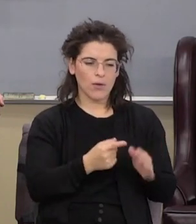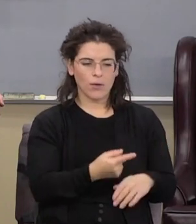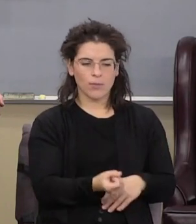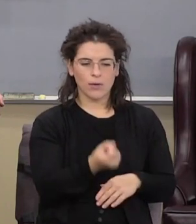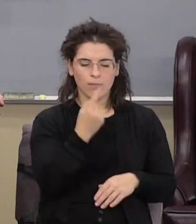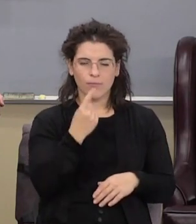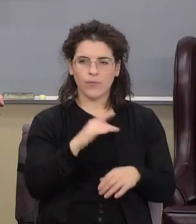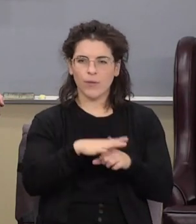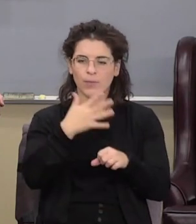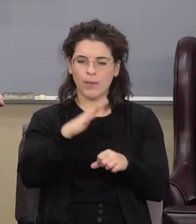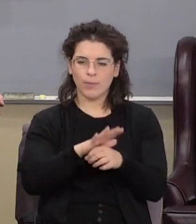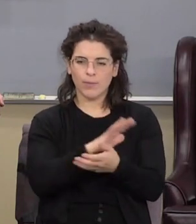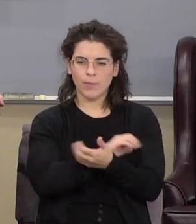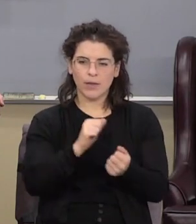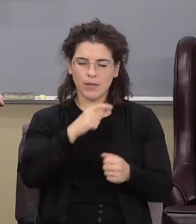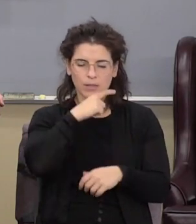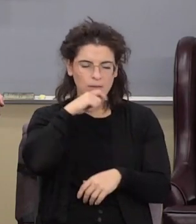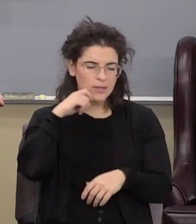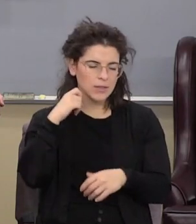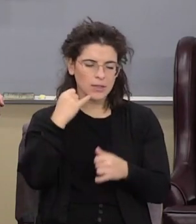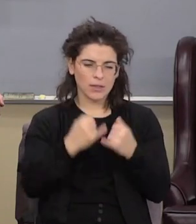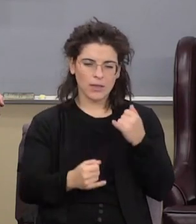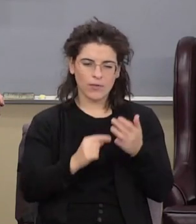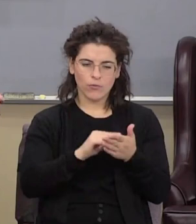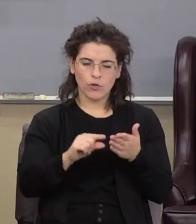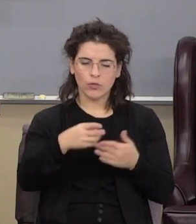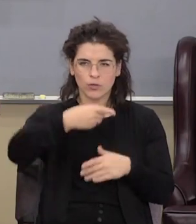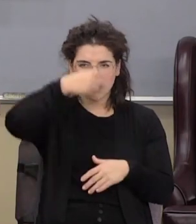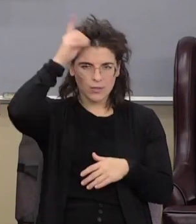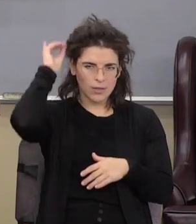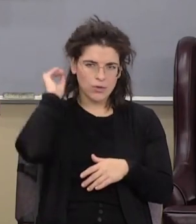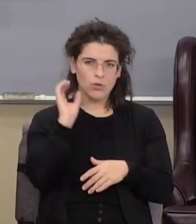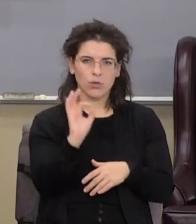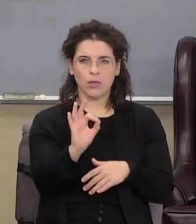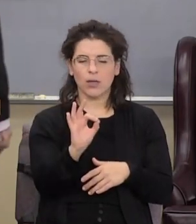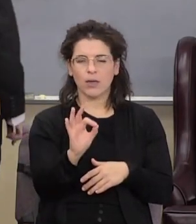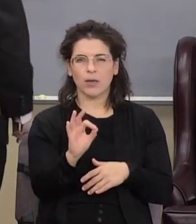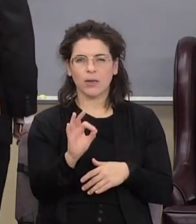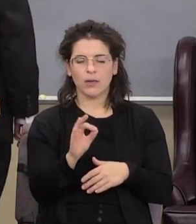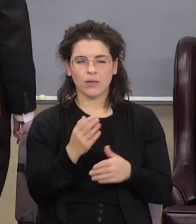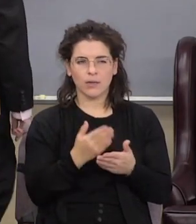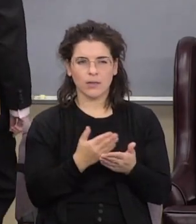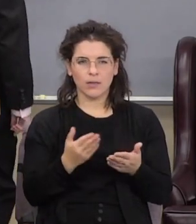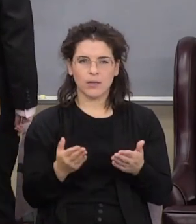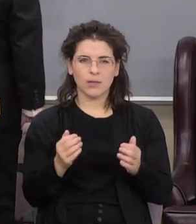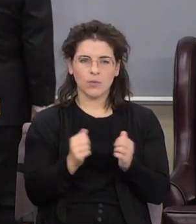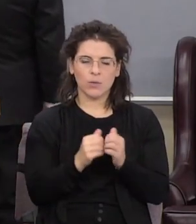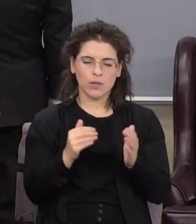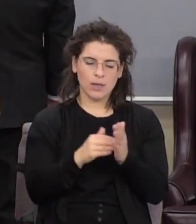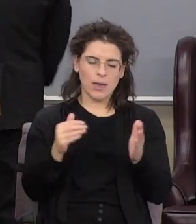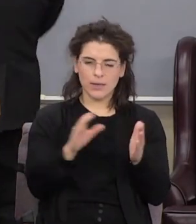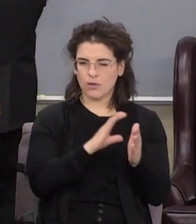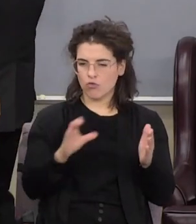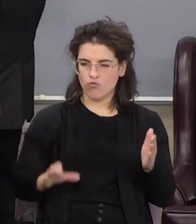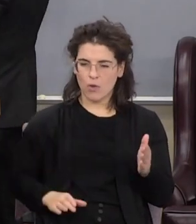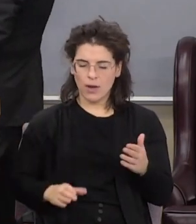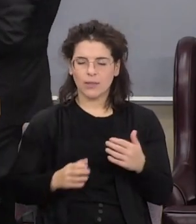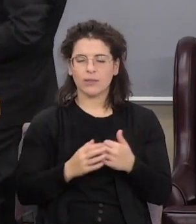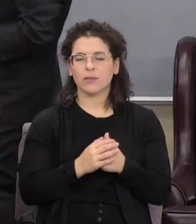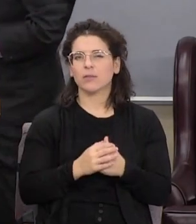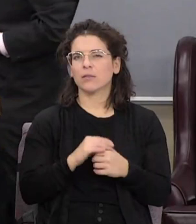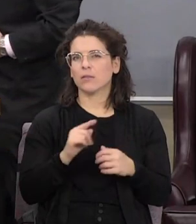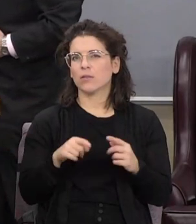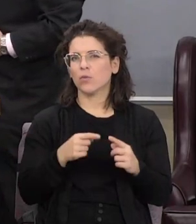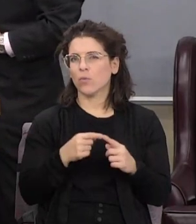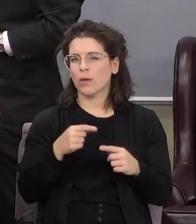that makes desolate is the last verse in Daniel chapter 9 it's the thing with the antichrist over here when